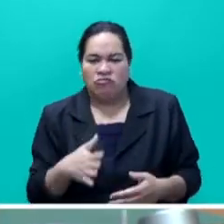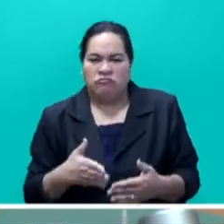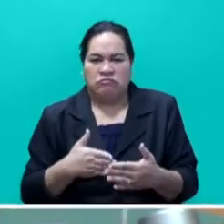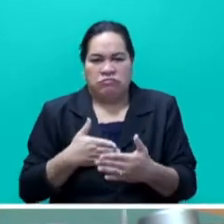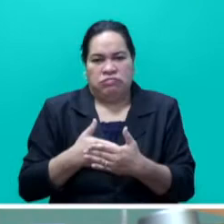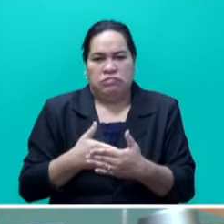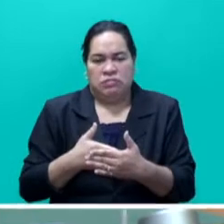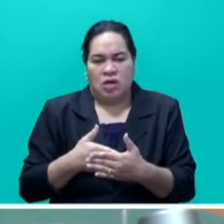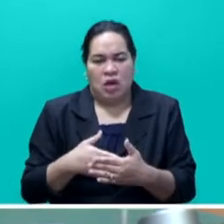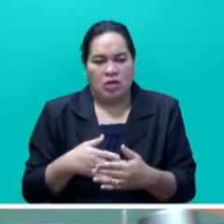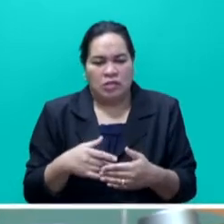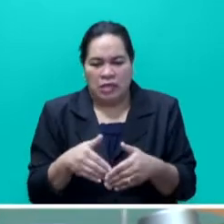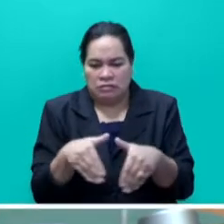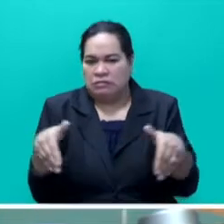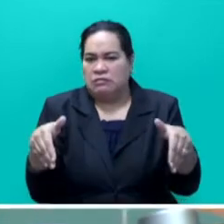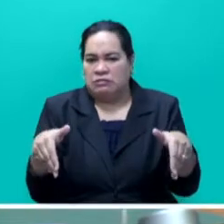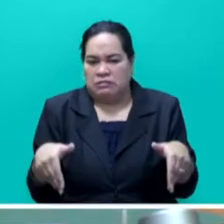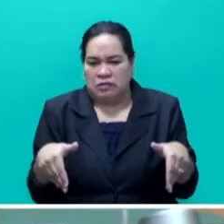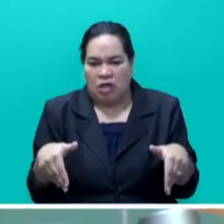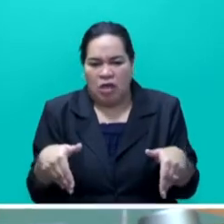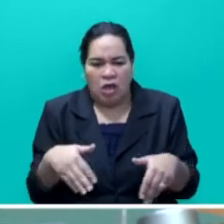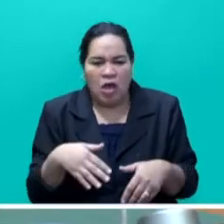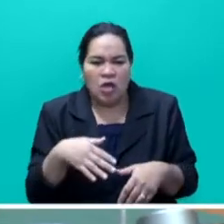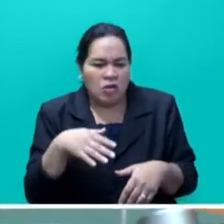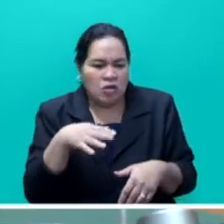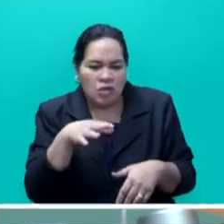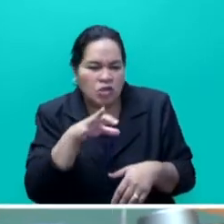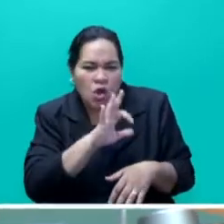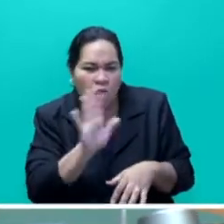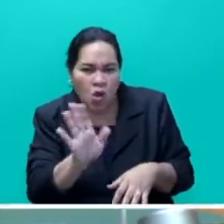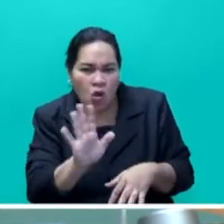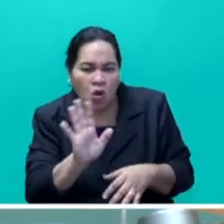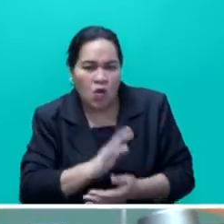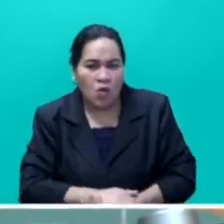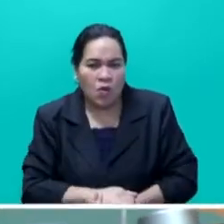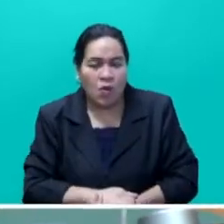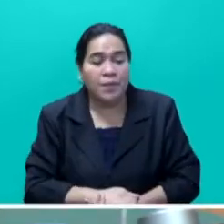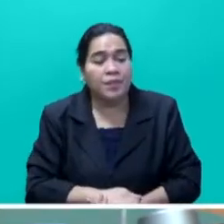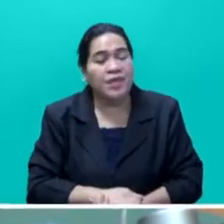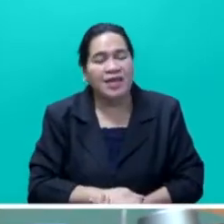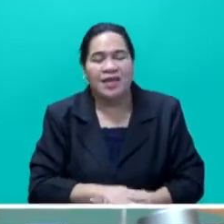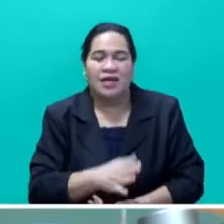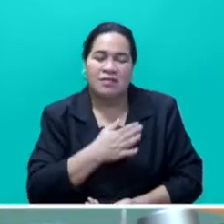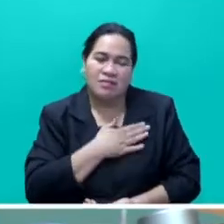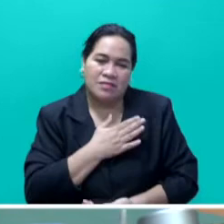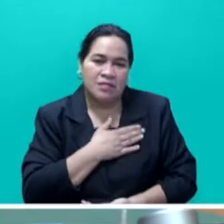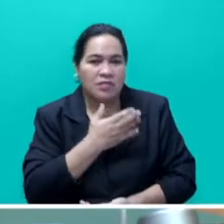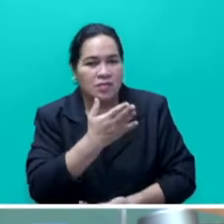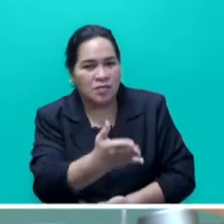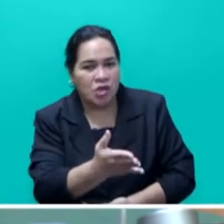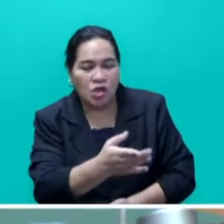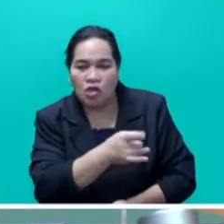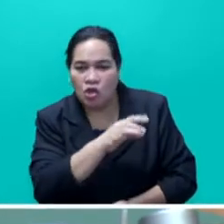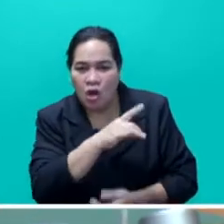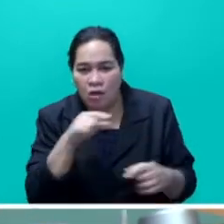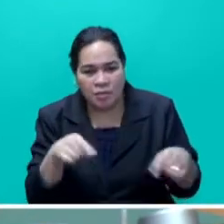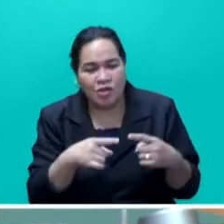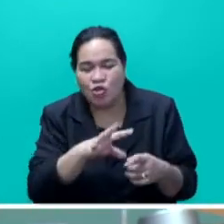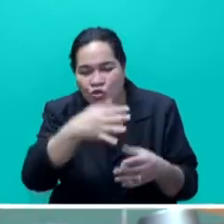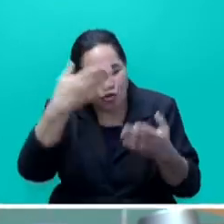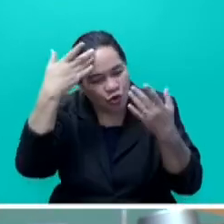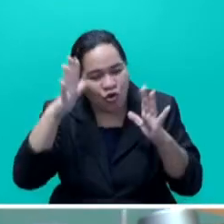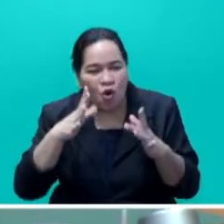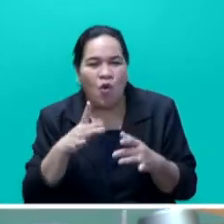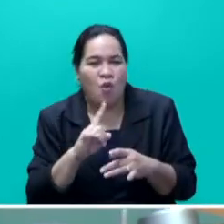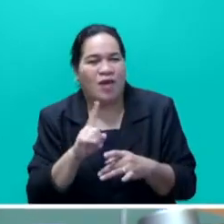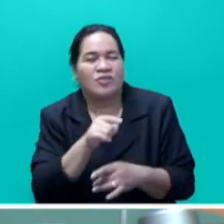a shorter geographical space. Mr Speaker Sayer, they unfortunately don't know the reality, Mr Speaker